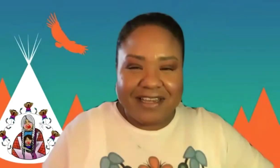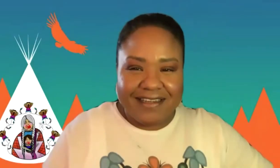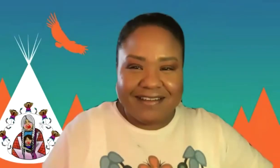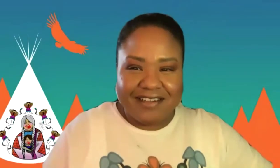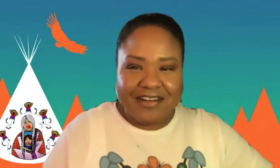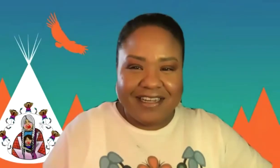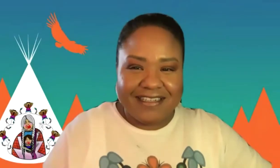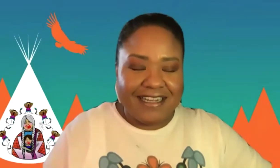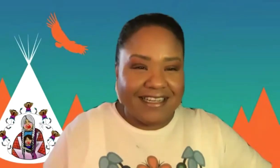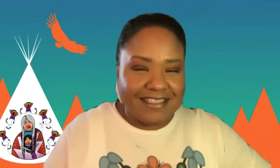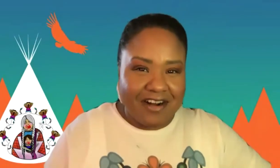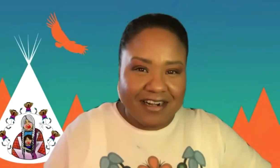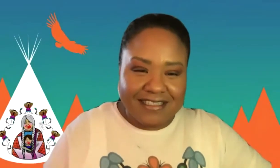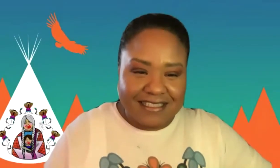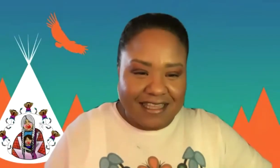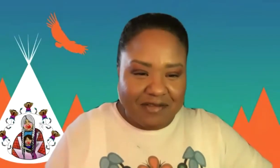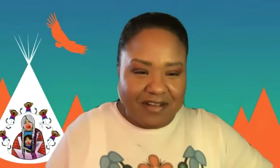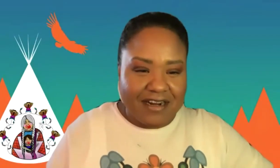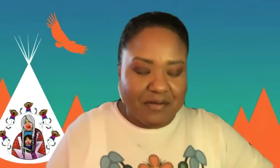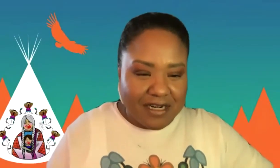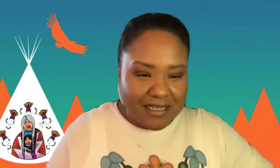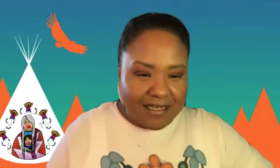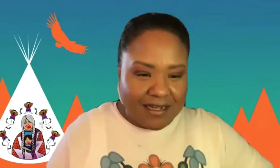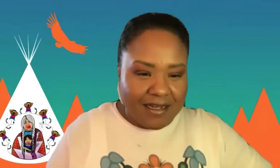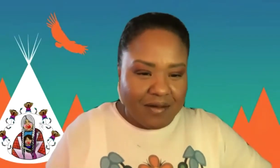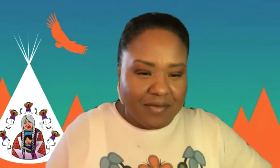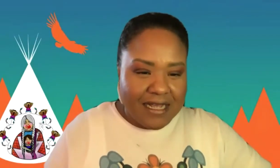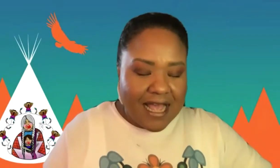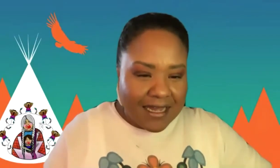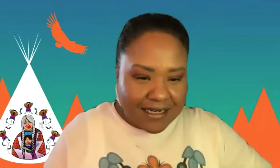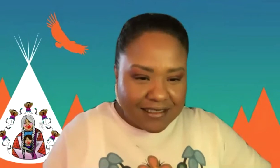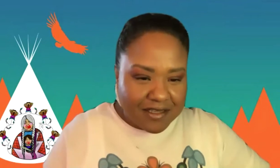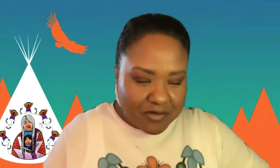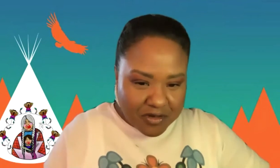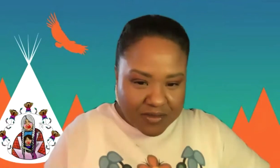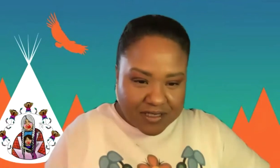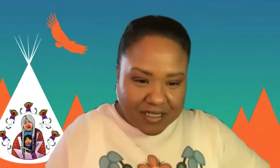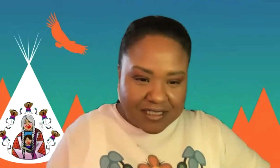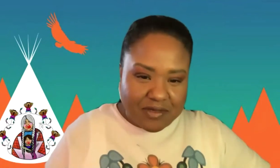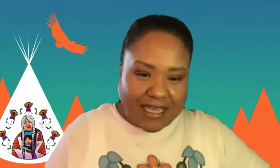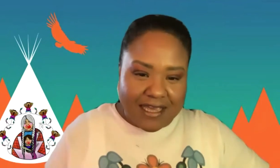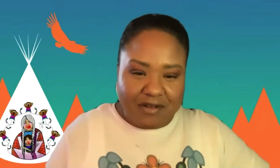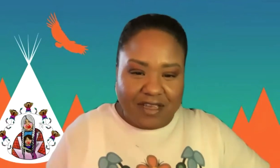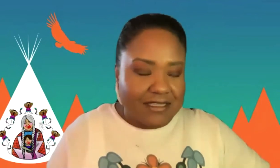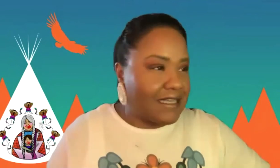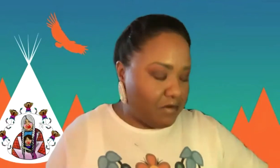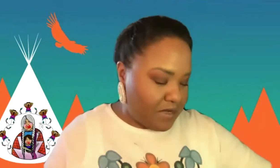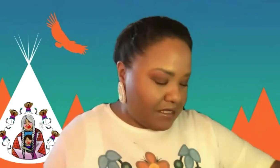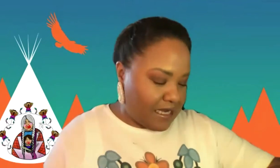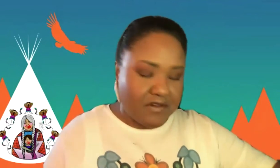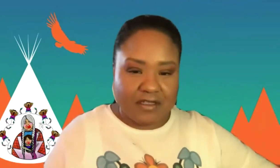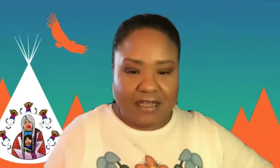okay i'll go ahead and get us started since i think we've got everybody um added into the room as quickly as we can we've waited